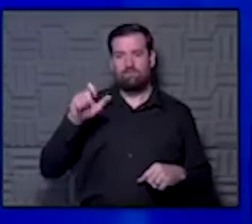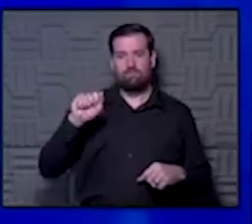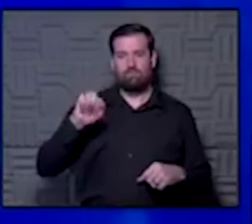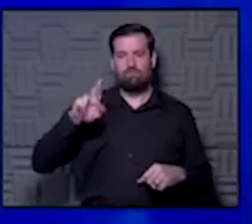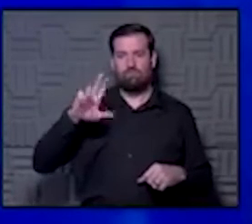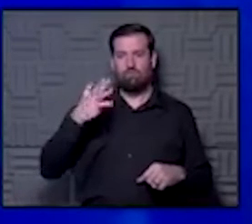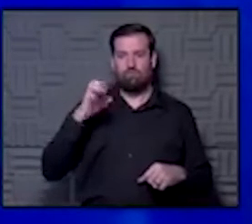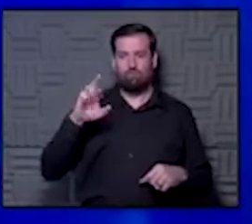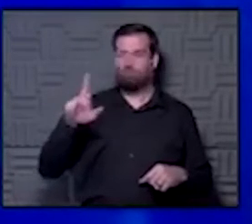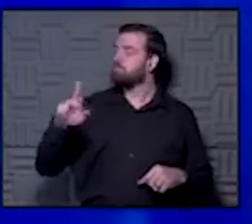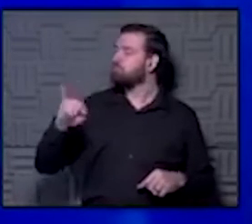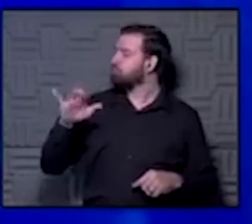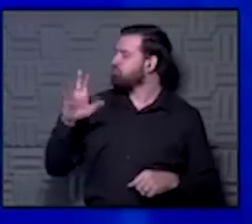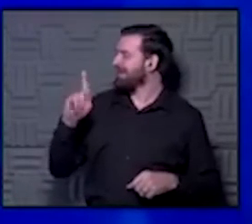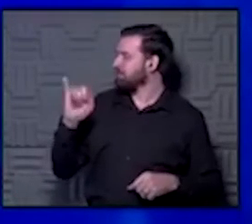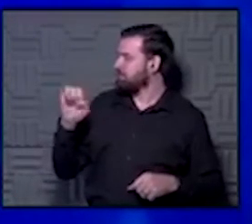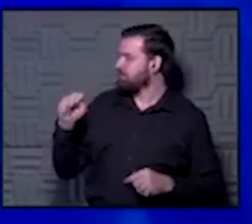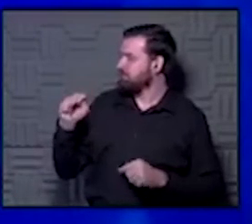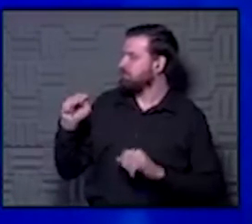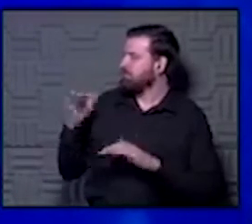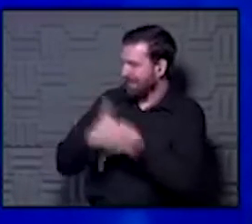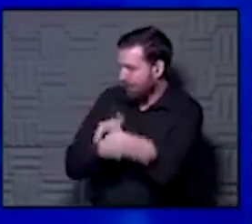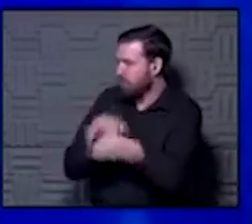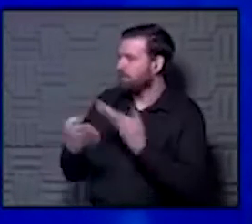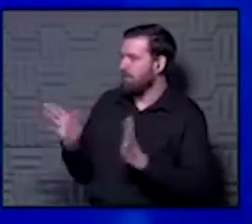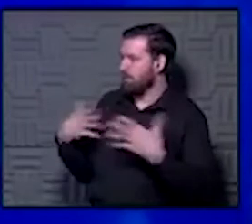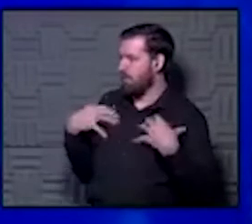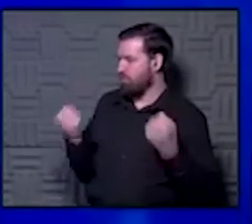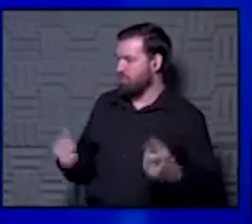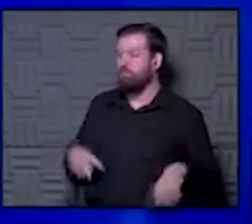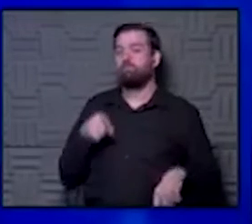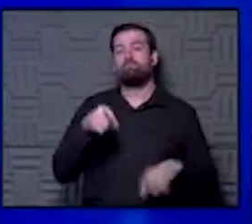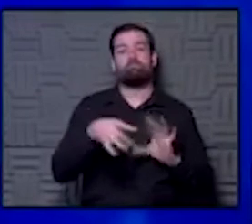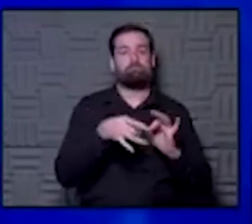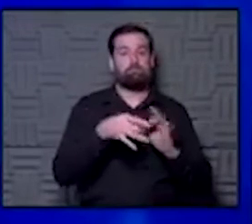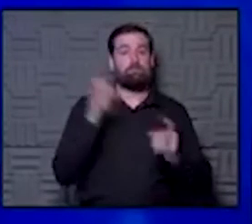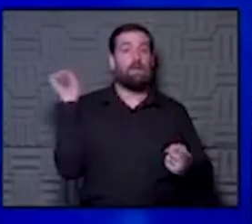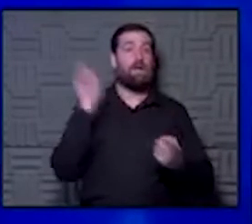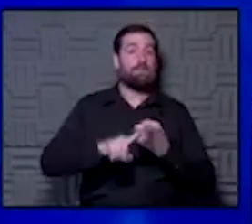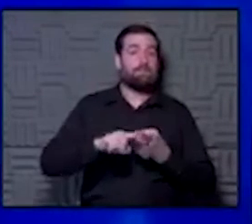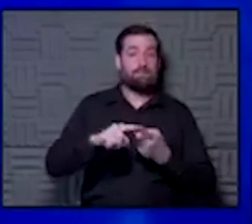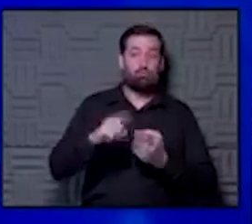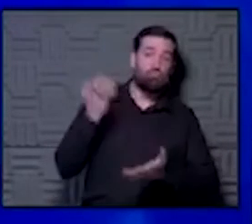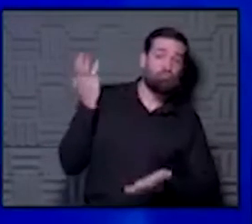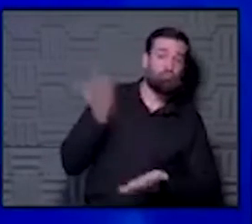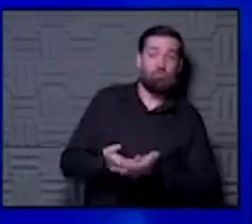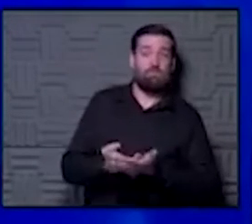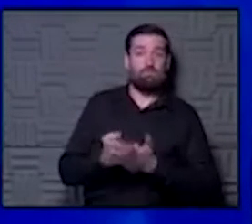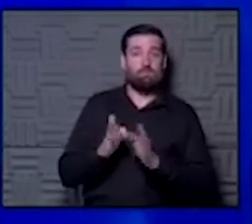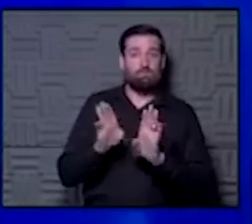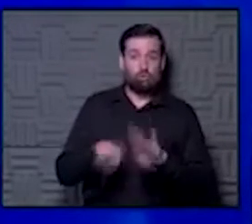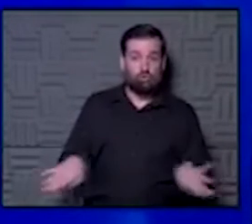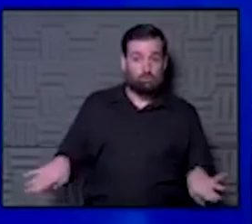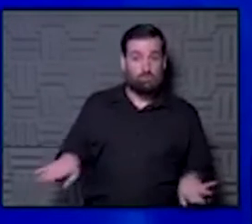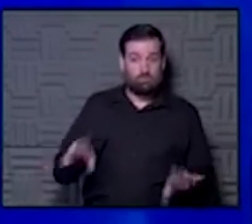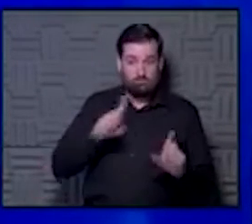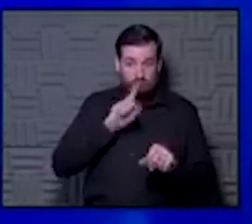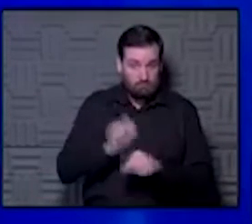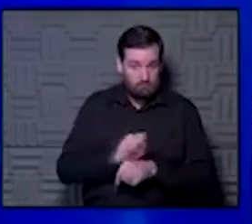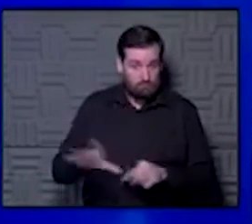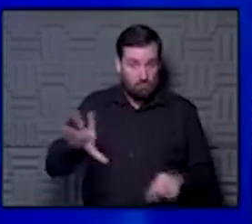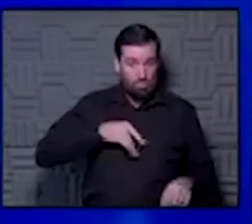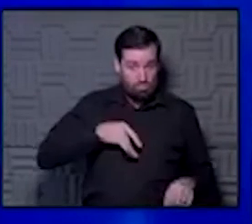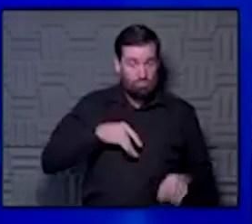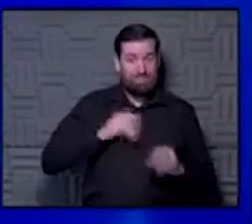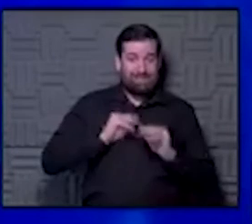the- Jackson County Public Health Director, saying that until someone proves to him that children really get it and spread